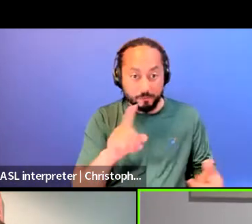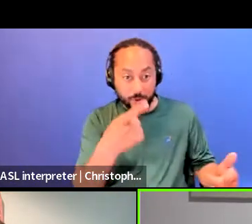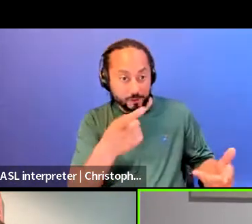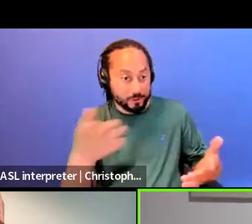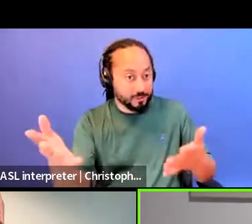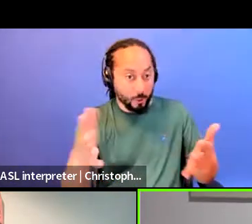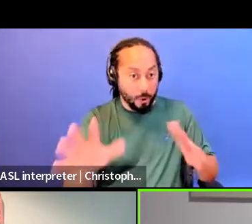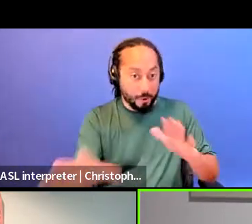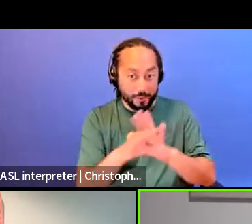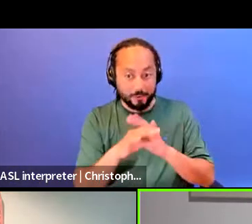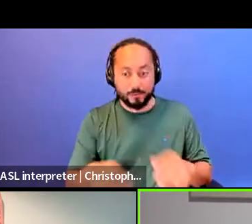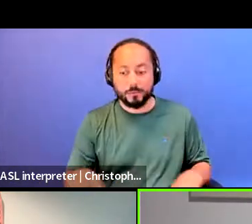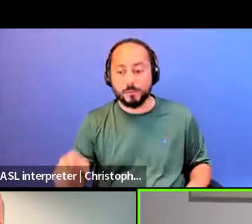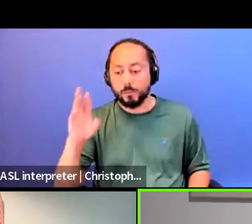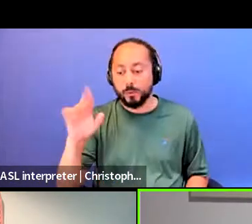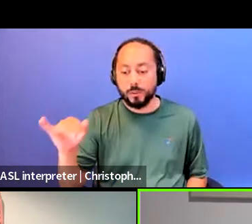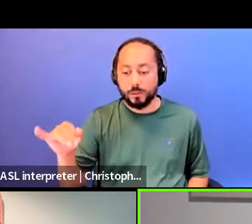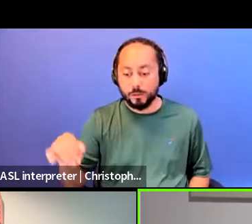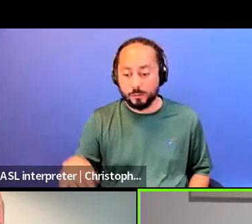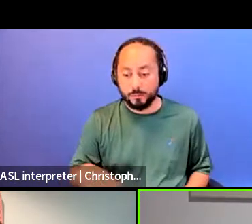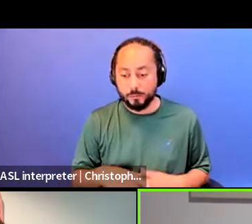Yeah, I can go. Okay.